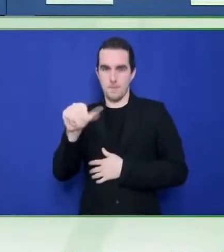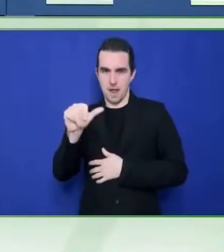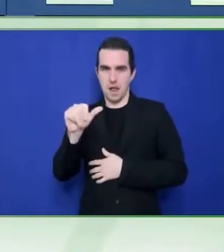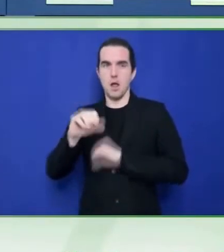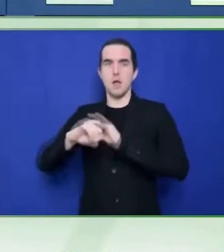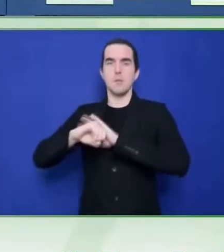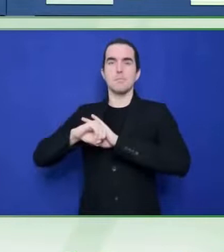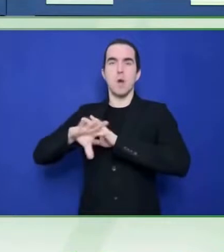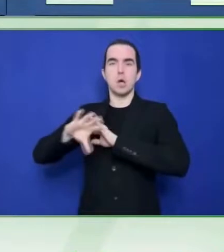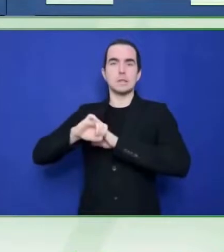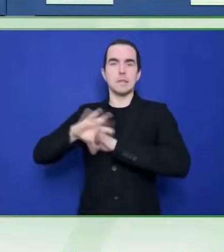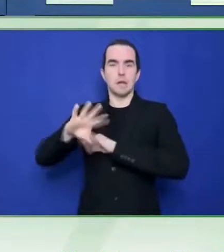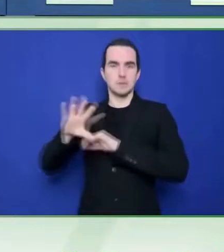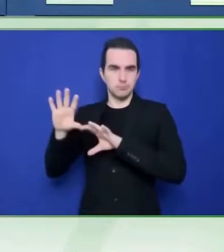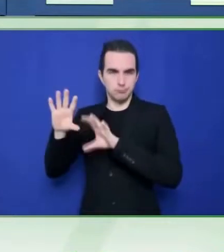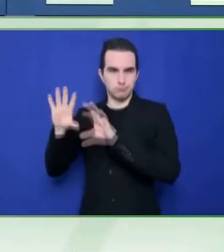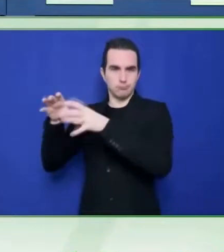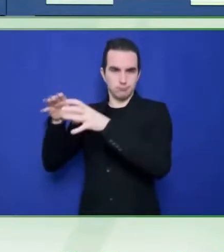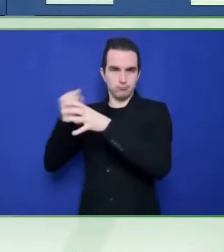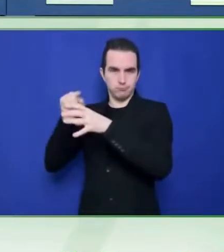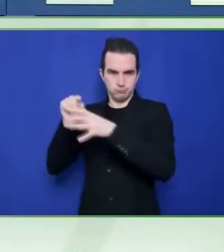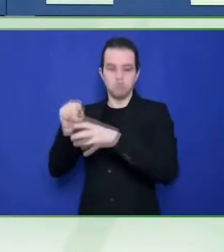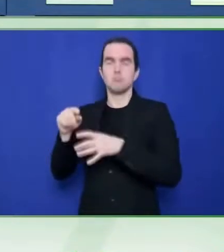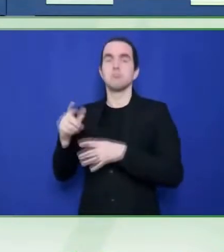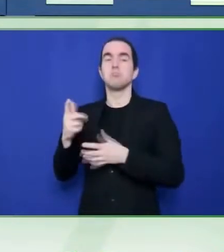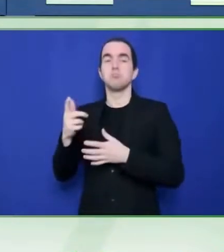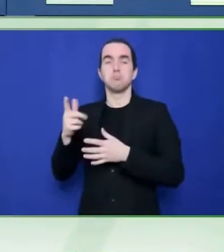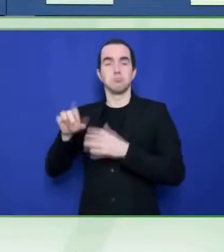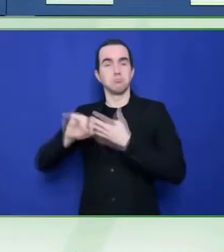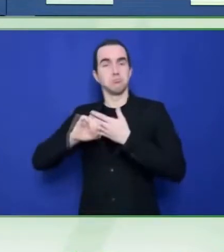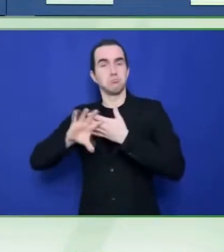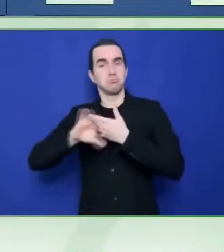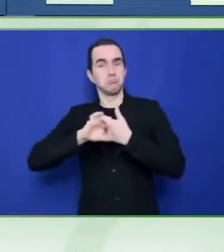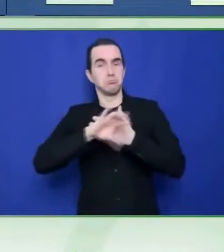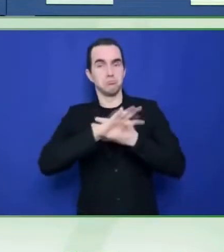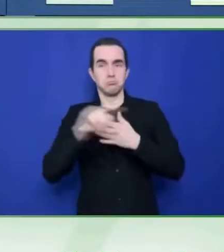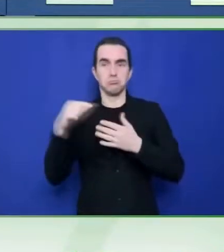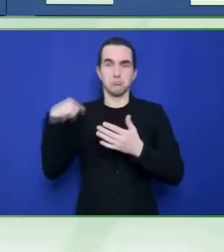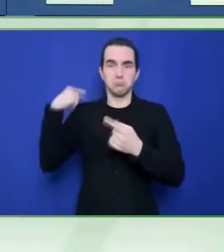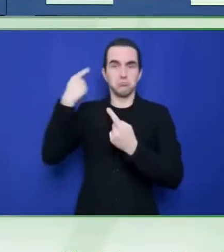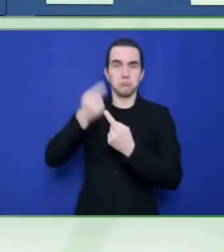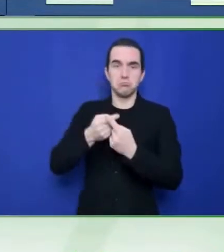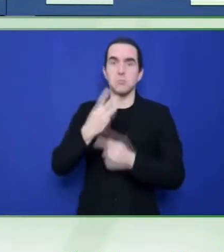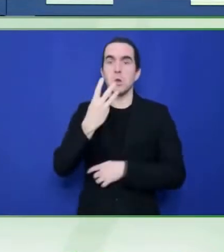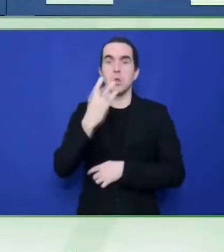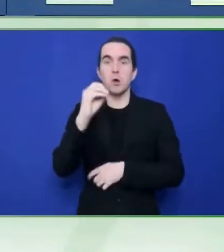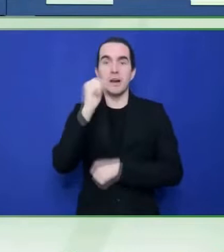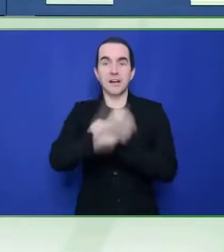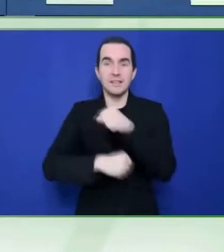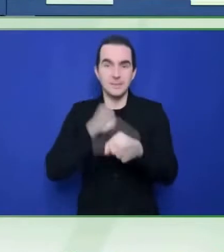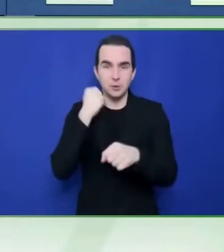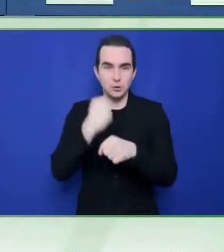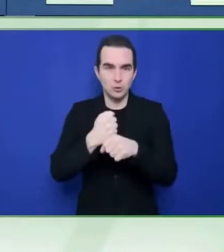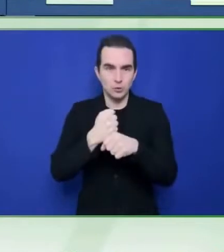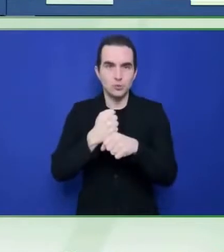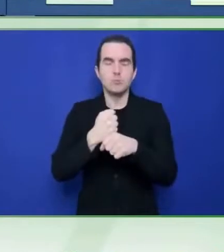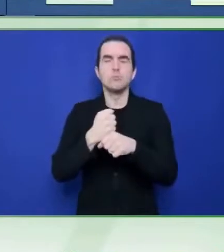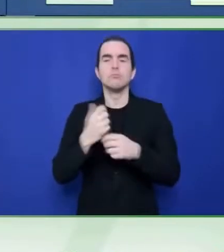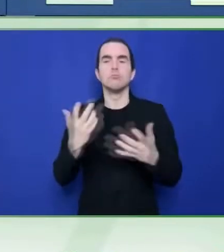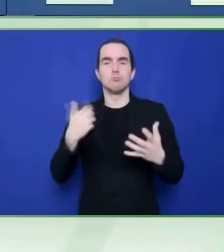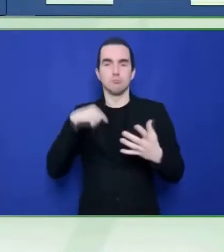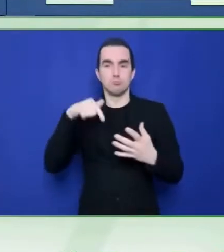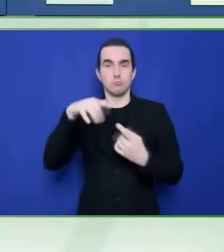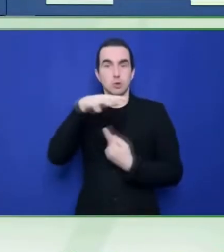by a lack of information. Today, I'd like to explain our Okoyama model, which